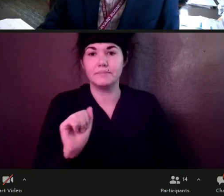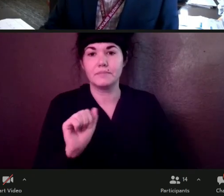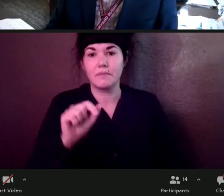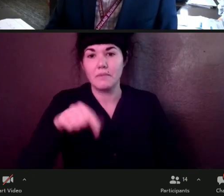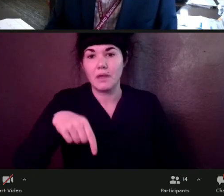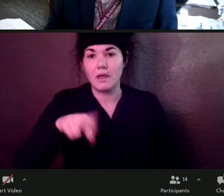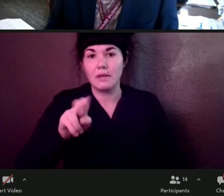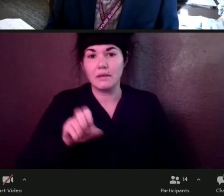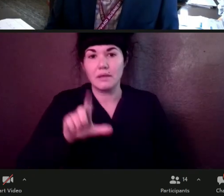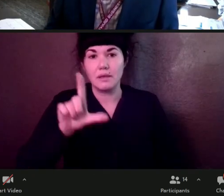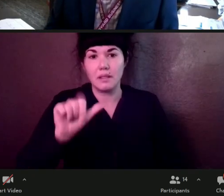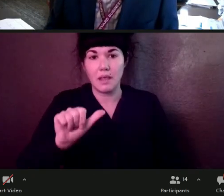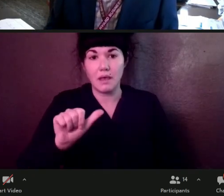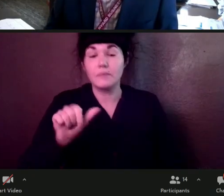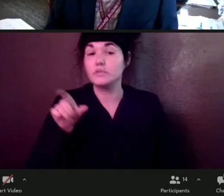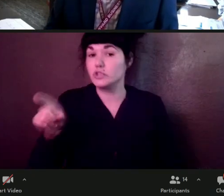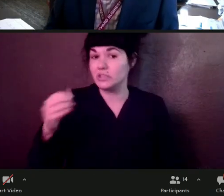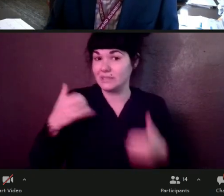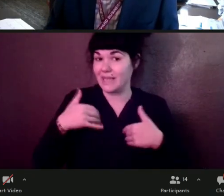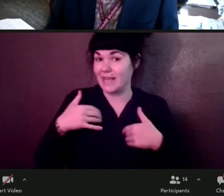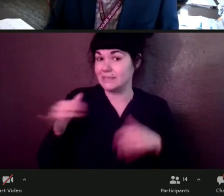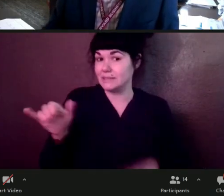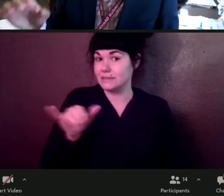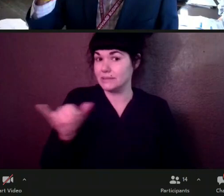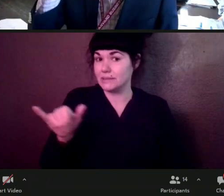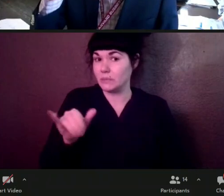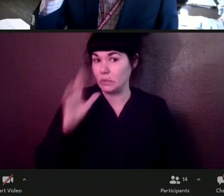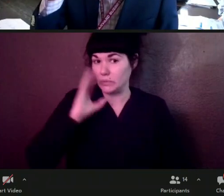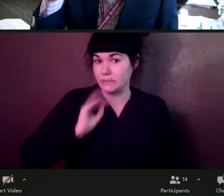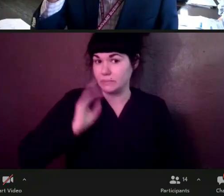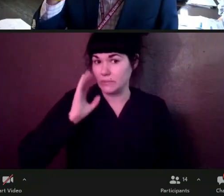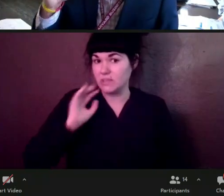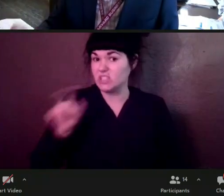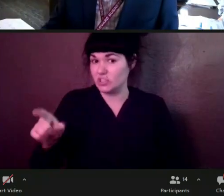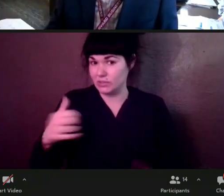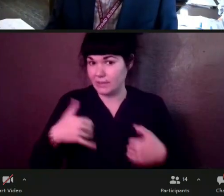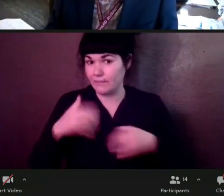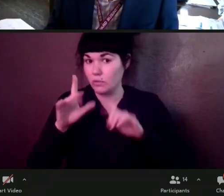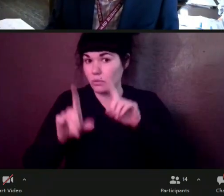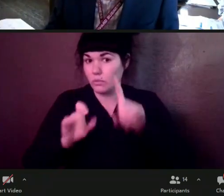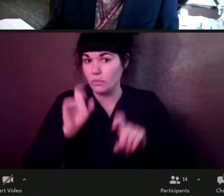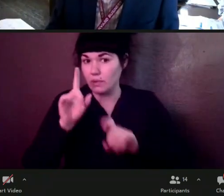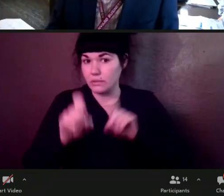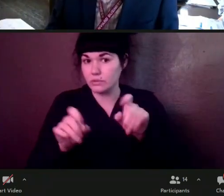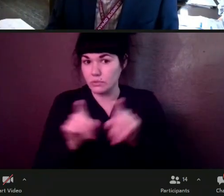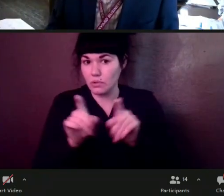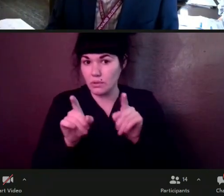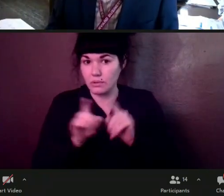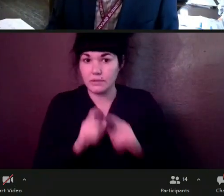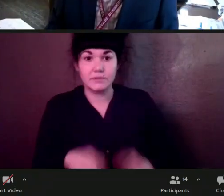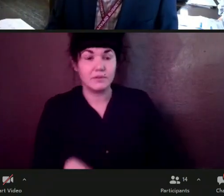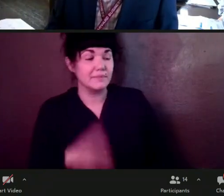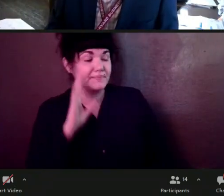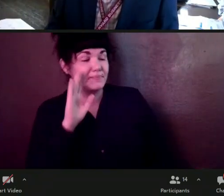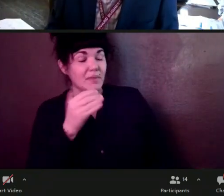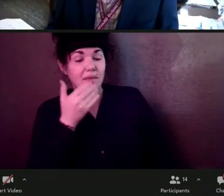couple of questions for you as well. Go ahead, Akilah. Thank you. Hi, Dr. Valbuena. And thank you, Reje Sheree. Um, again, my name is Akilah